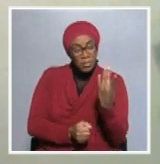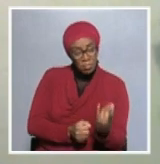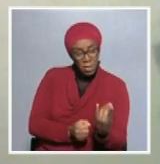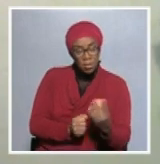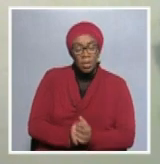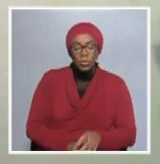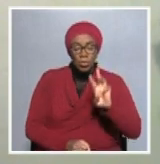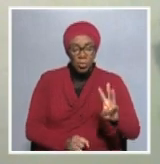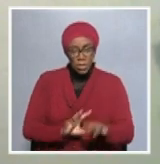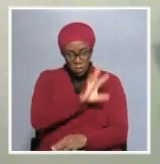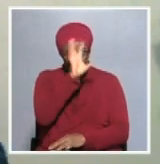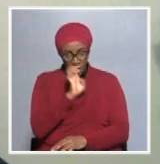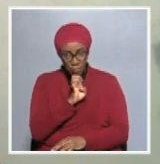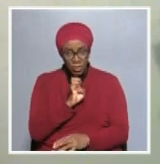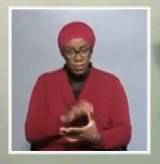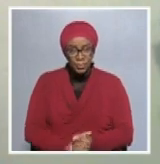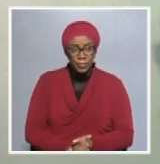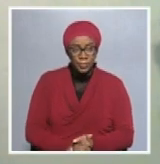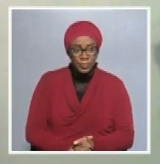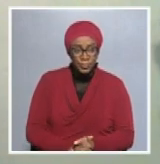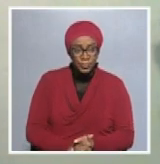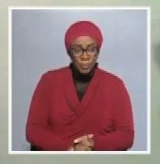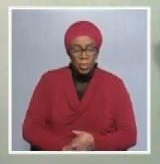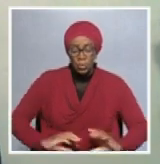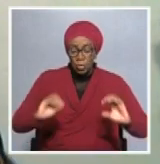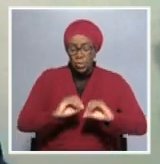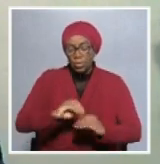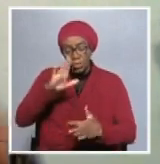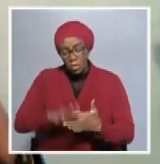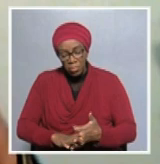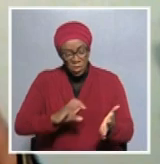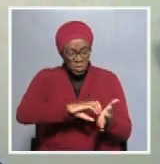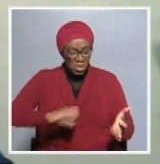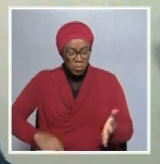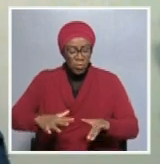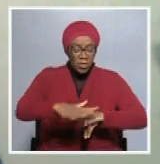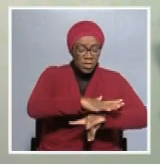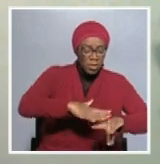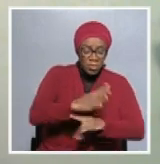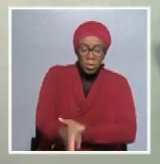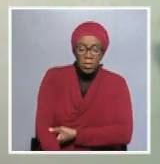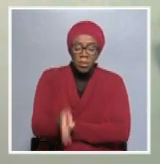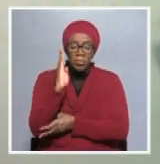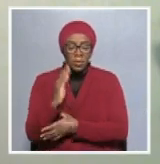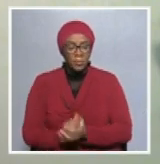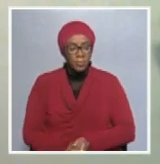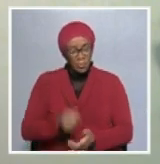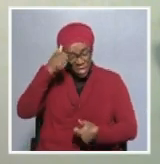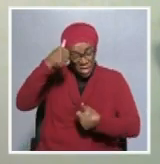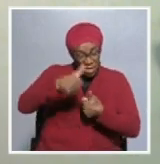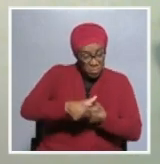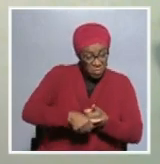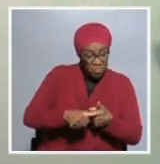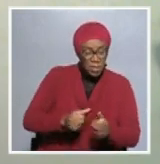to open up the Middle East market. So it's not about removing the VCF. Remember, we had an outbreak in the South in